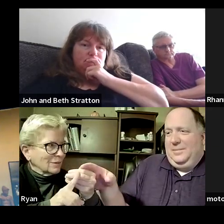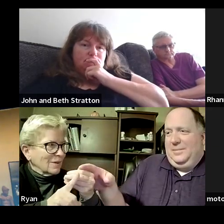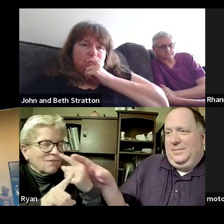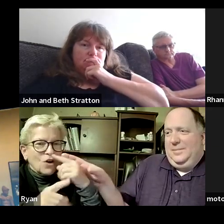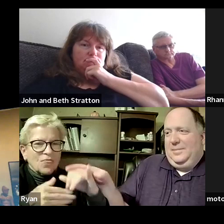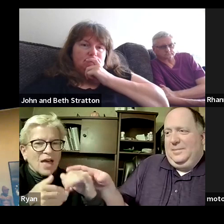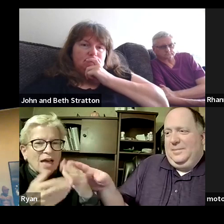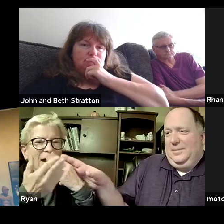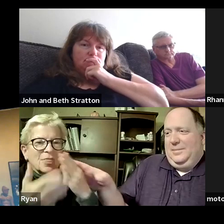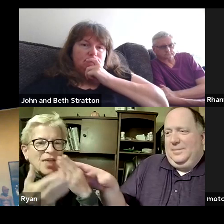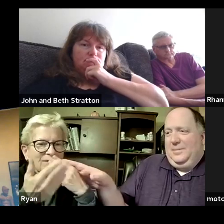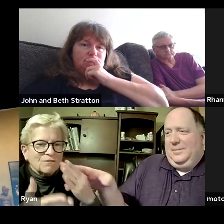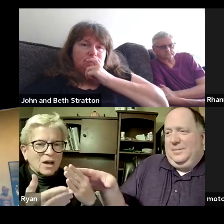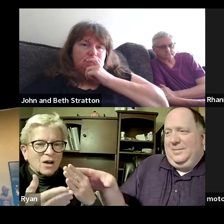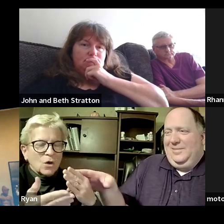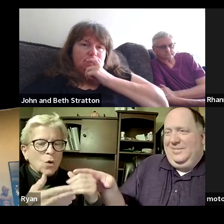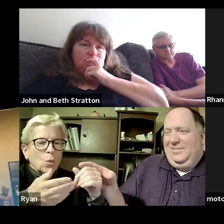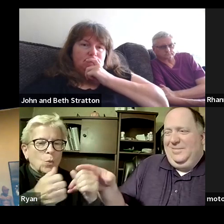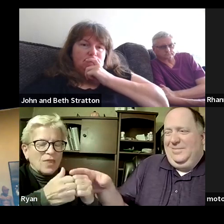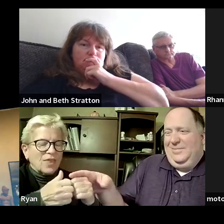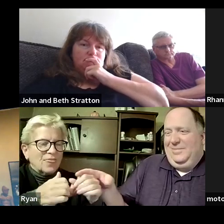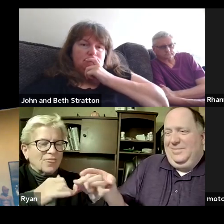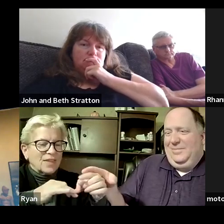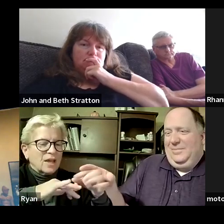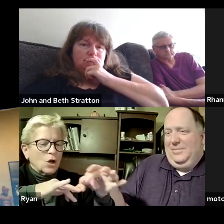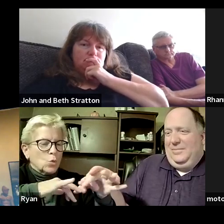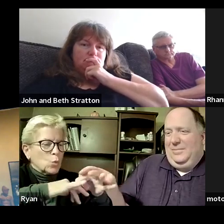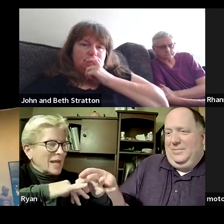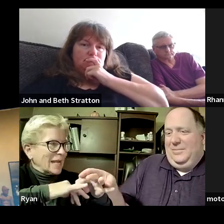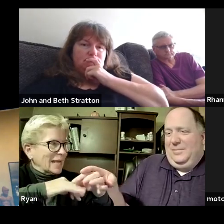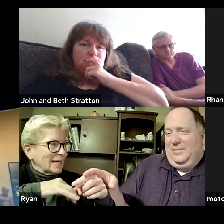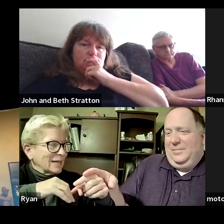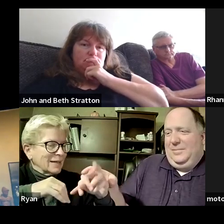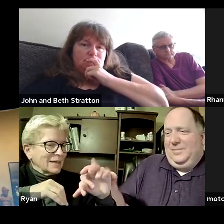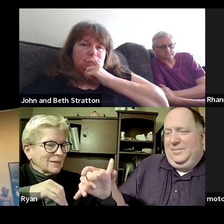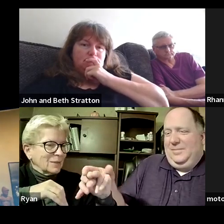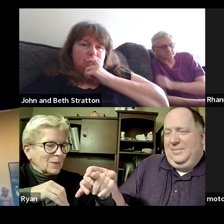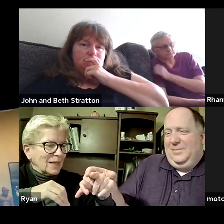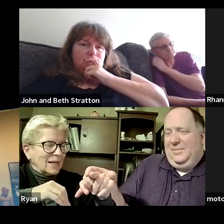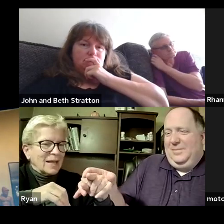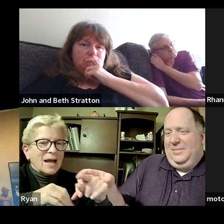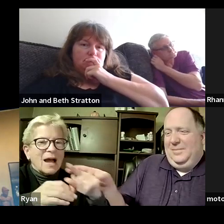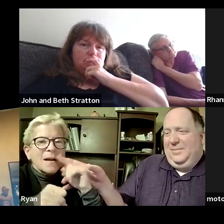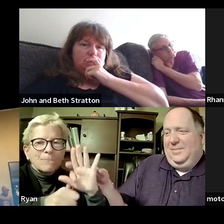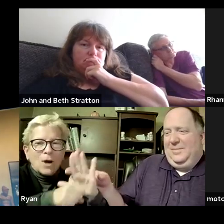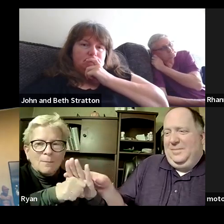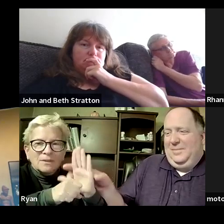with this ring i promise that i will love you beyond our lifetimes